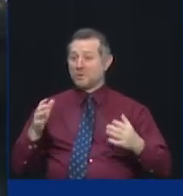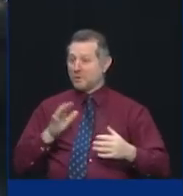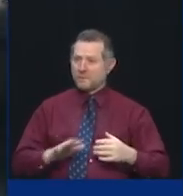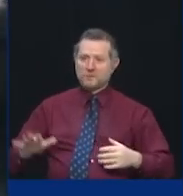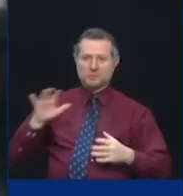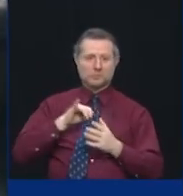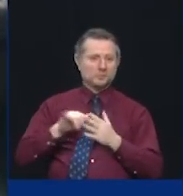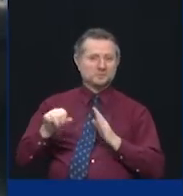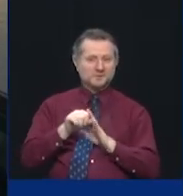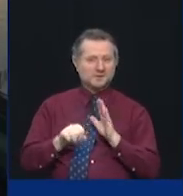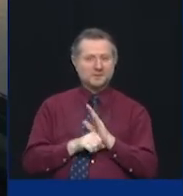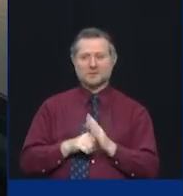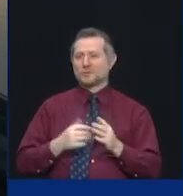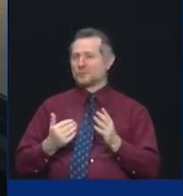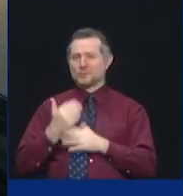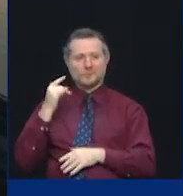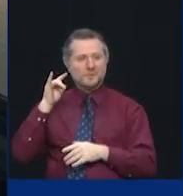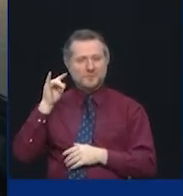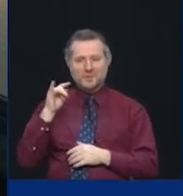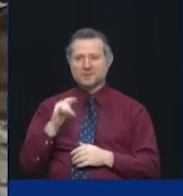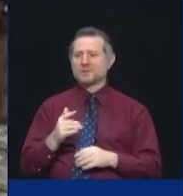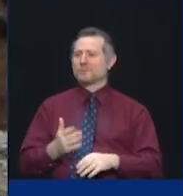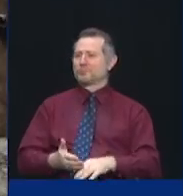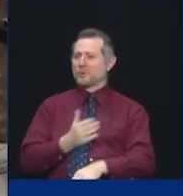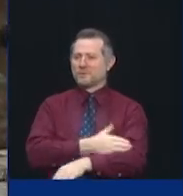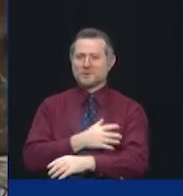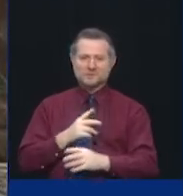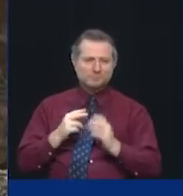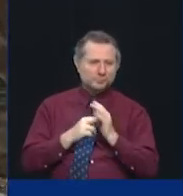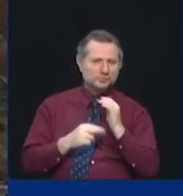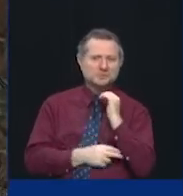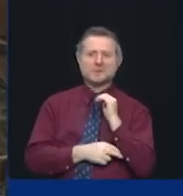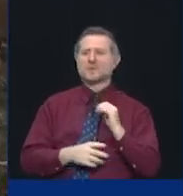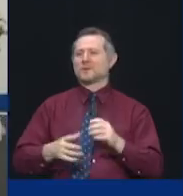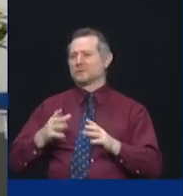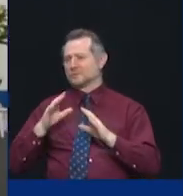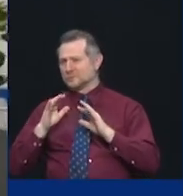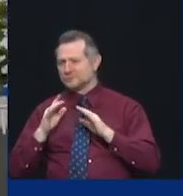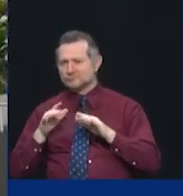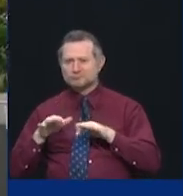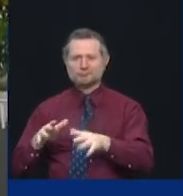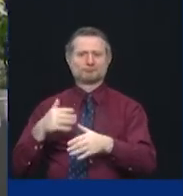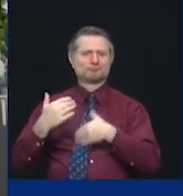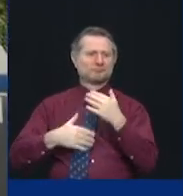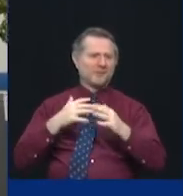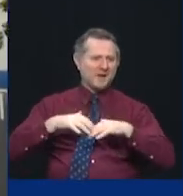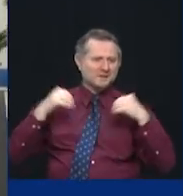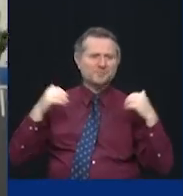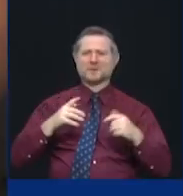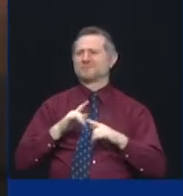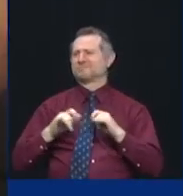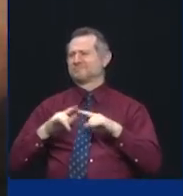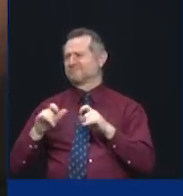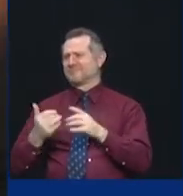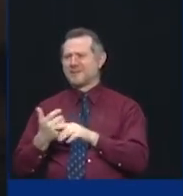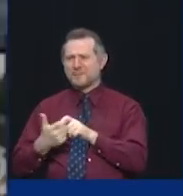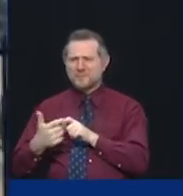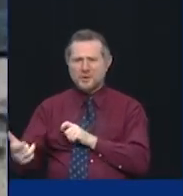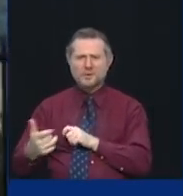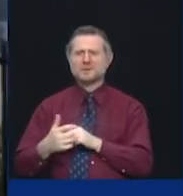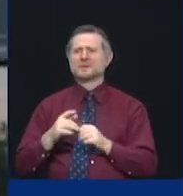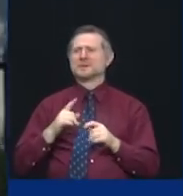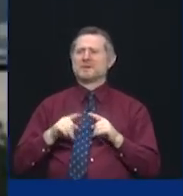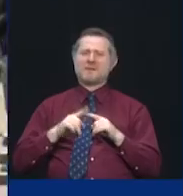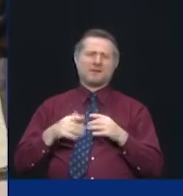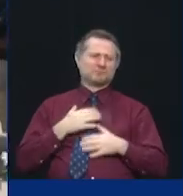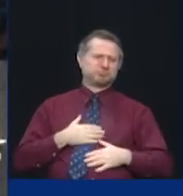new airports, improving infrastructure, constructing new arenas, and creating urban recreational spaces for